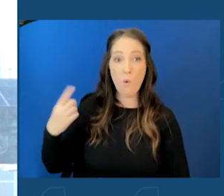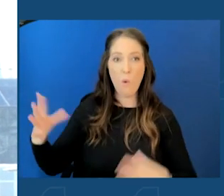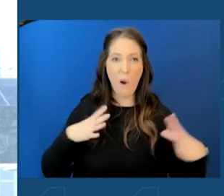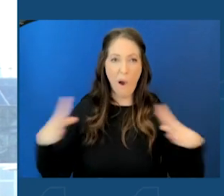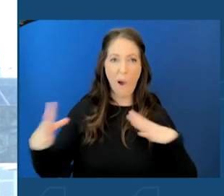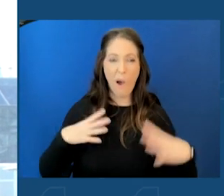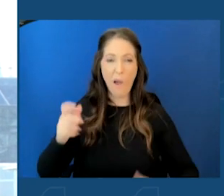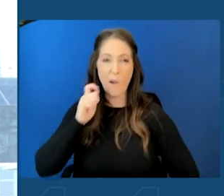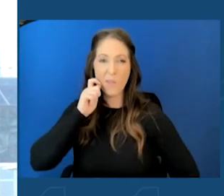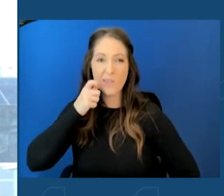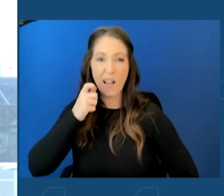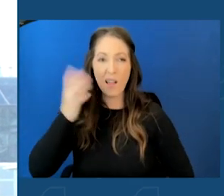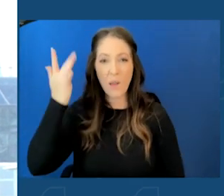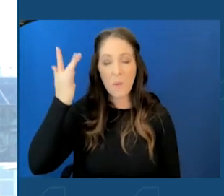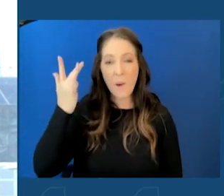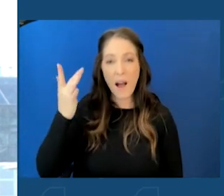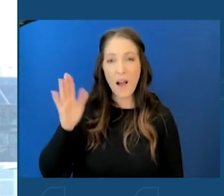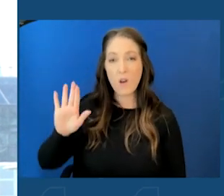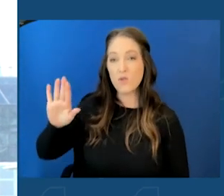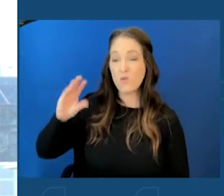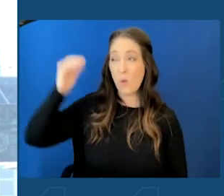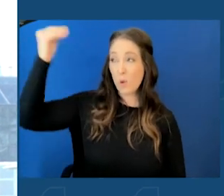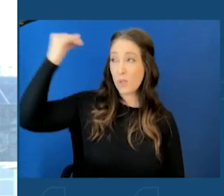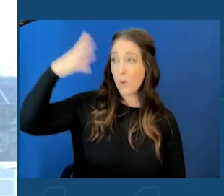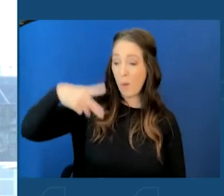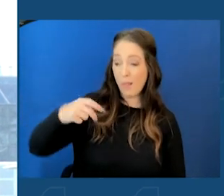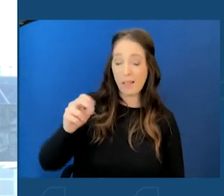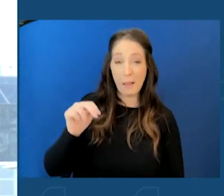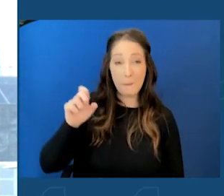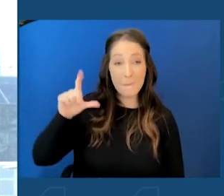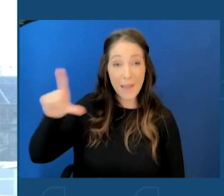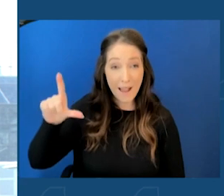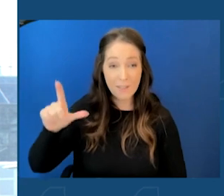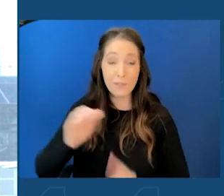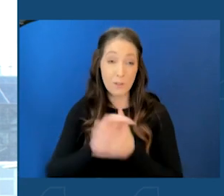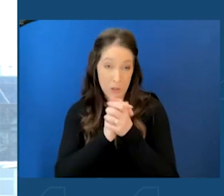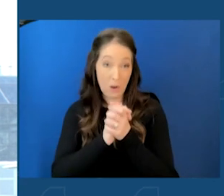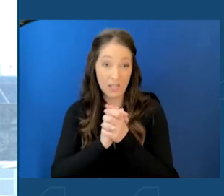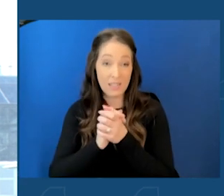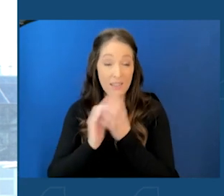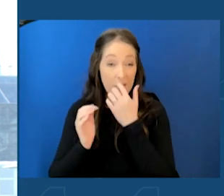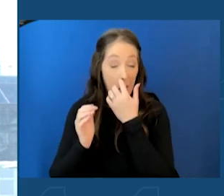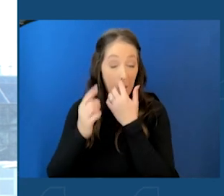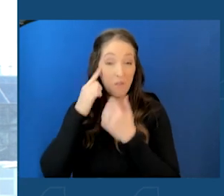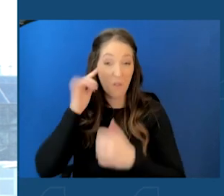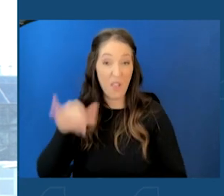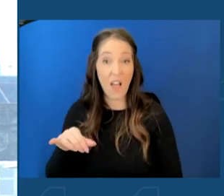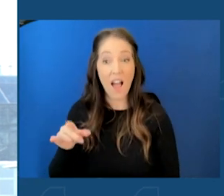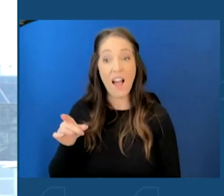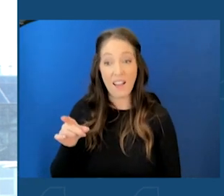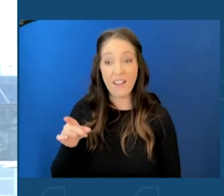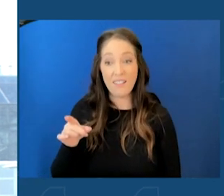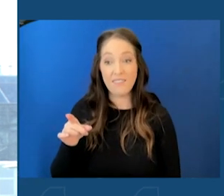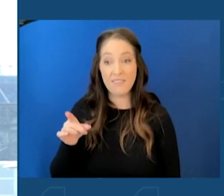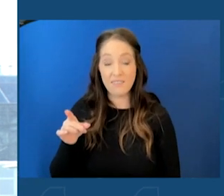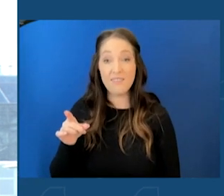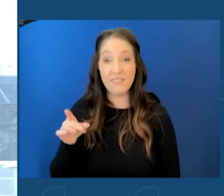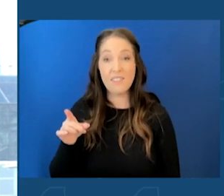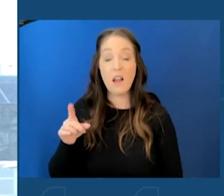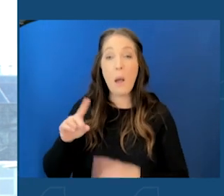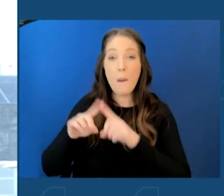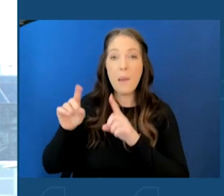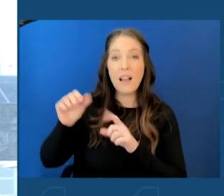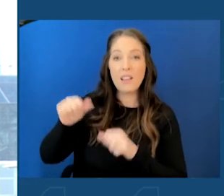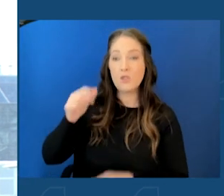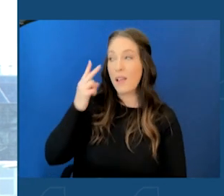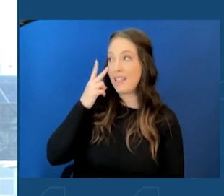includes, Alan, not only your solar panels, and congratulations to you and the team for that initiative. It's a game changer. But you also have in